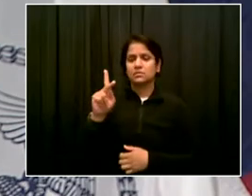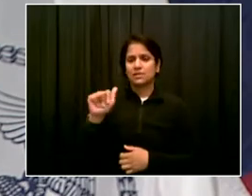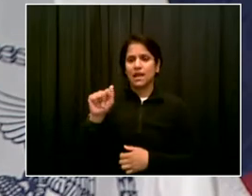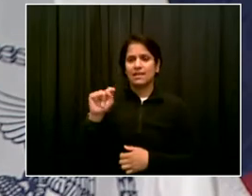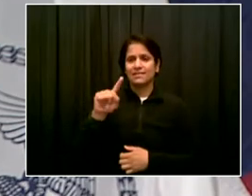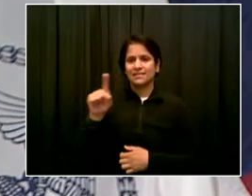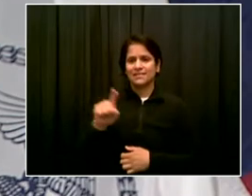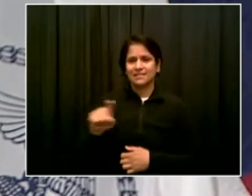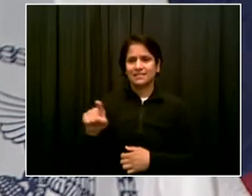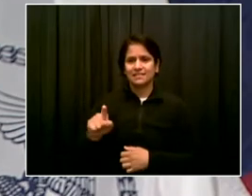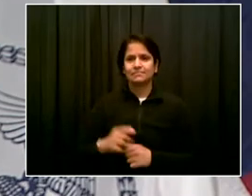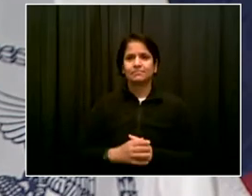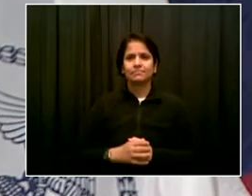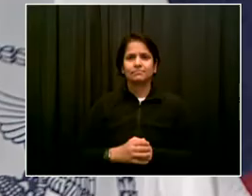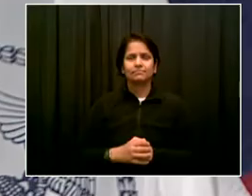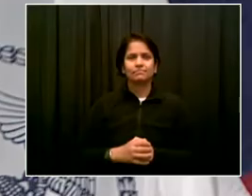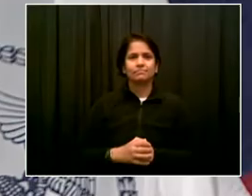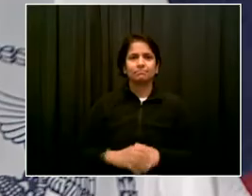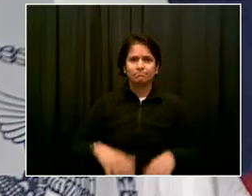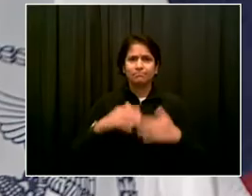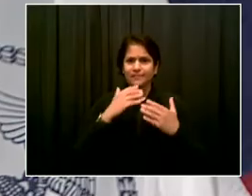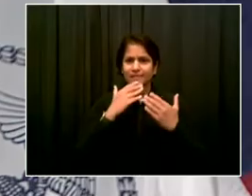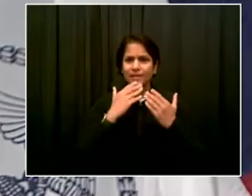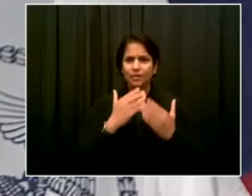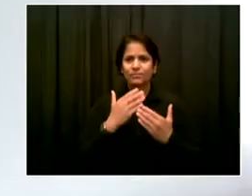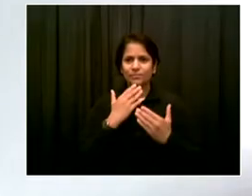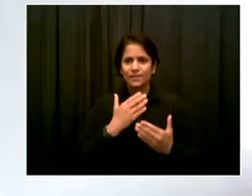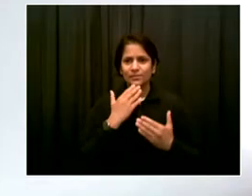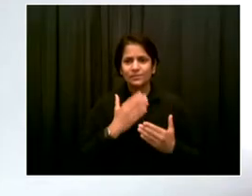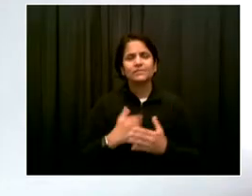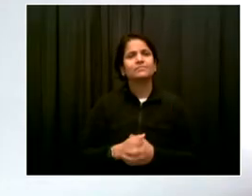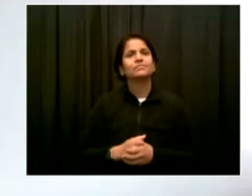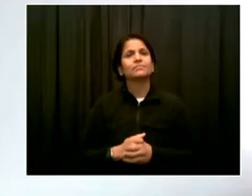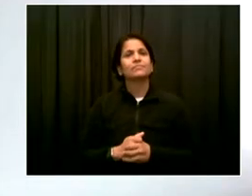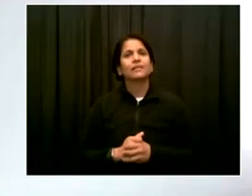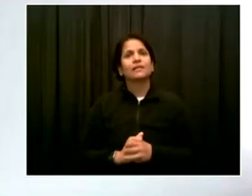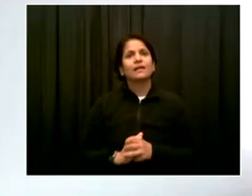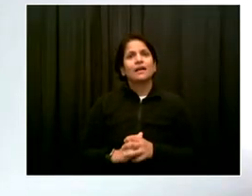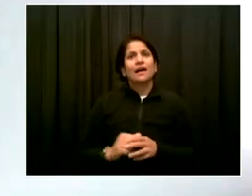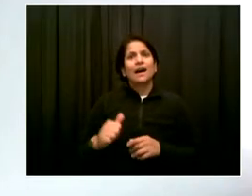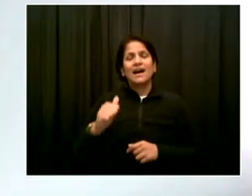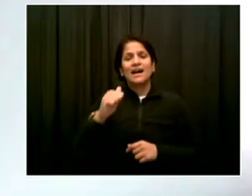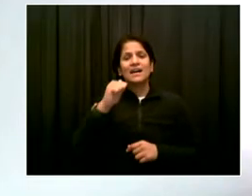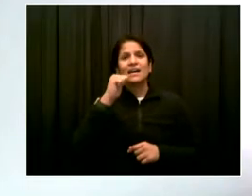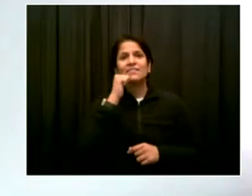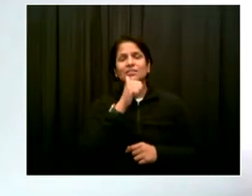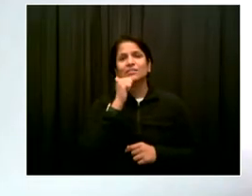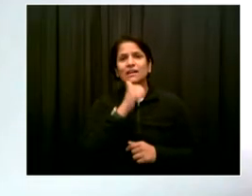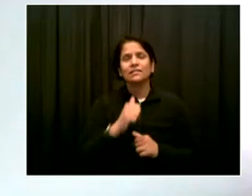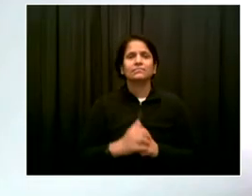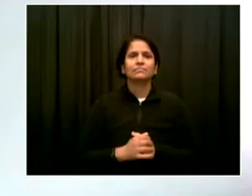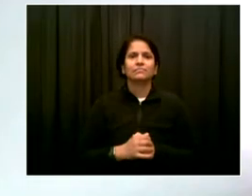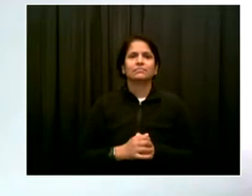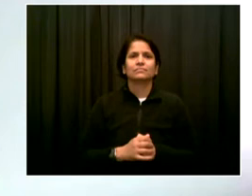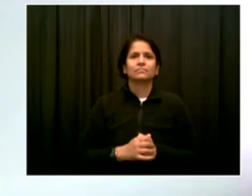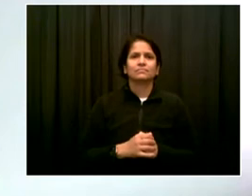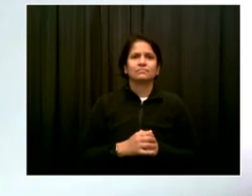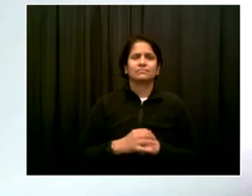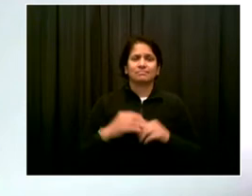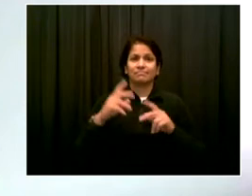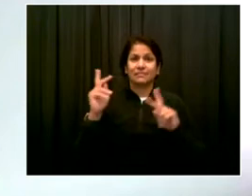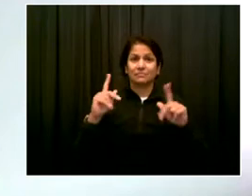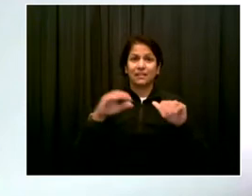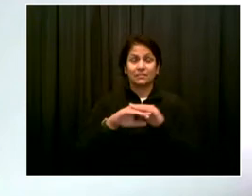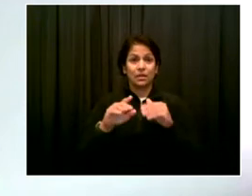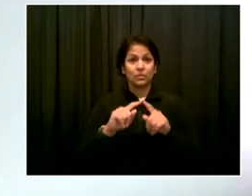Thank you, sir. Every single day we have people at all our hospitals who come forward for vaccination, who